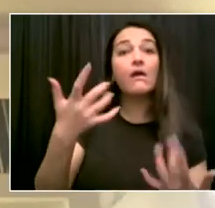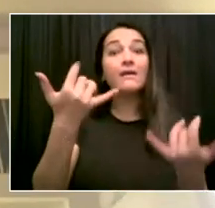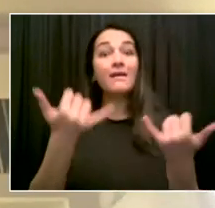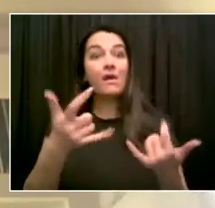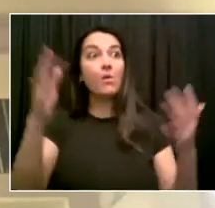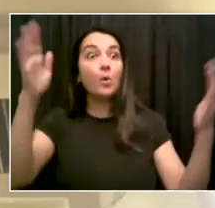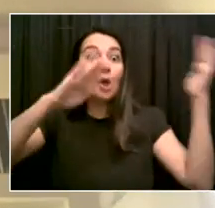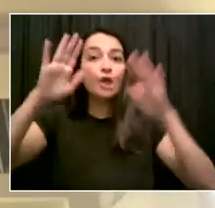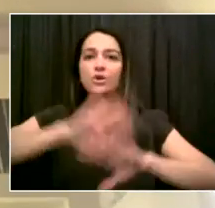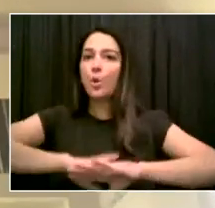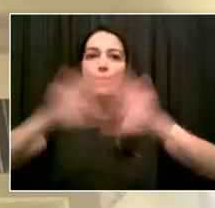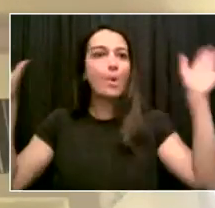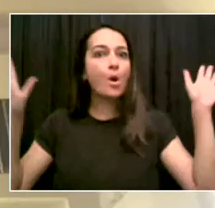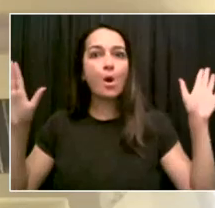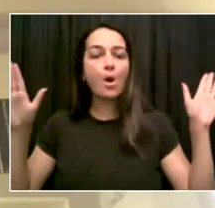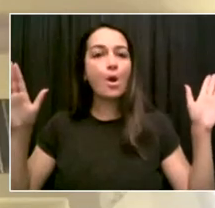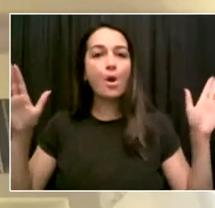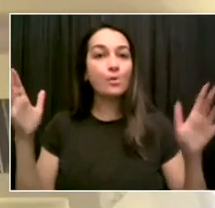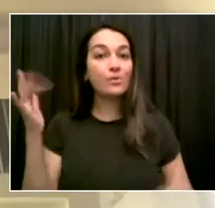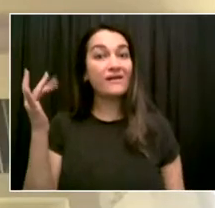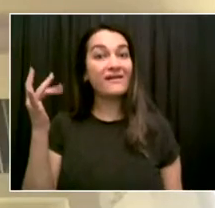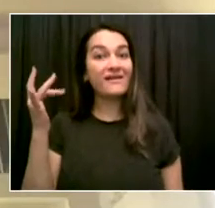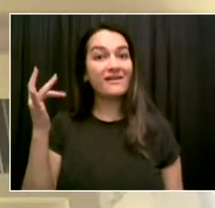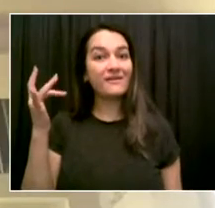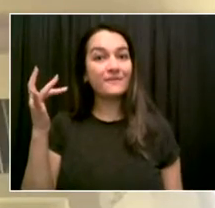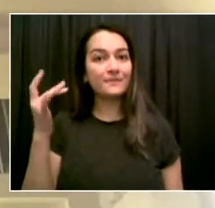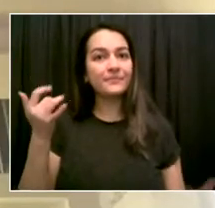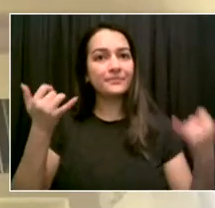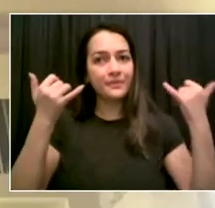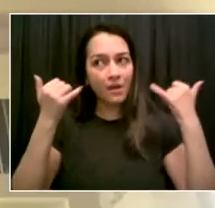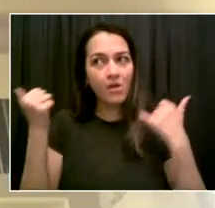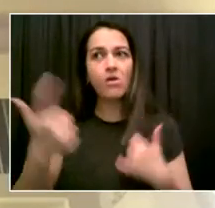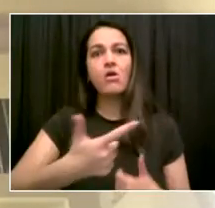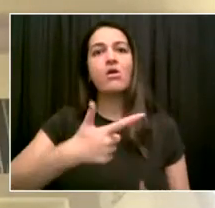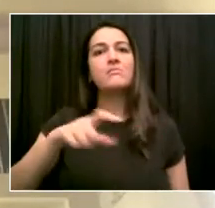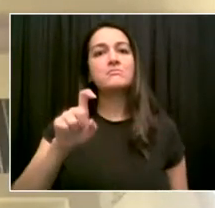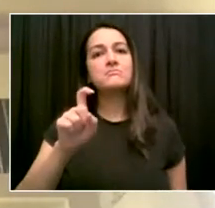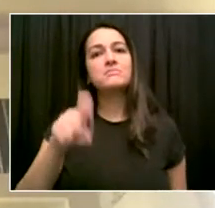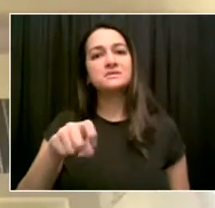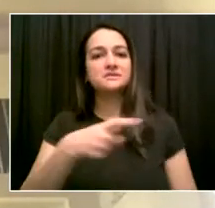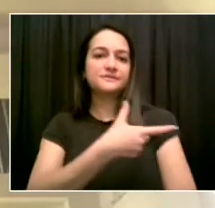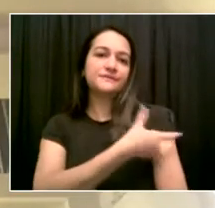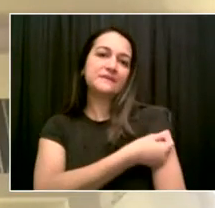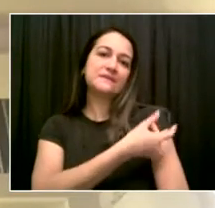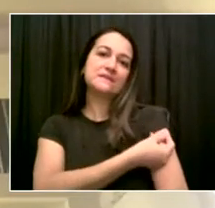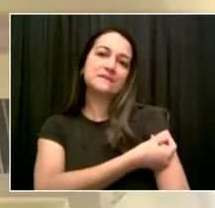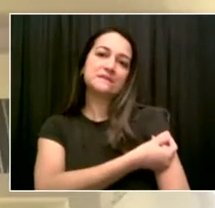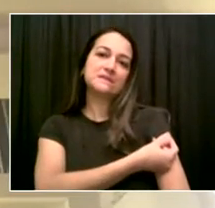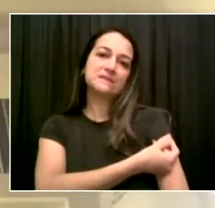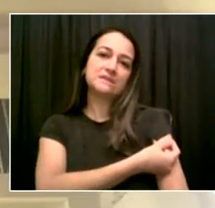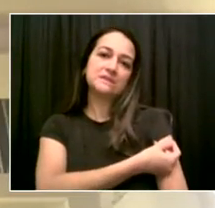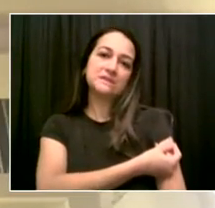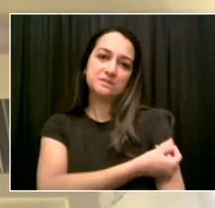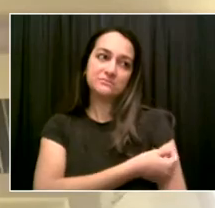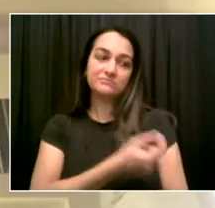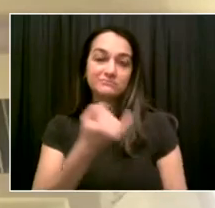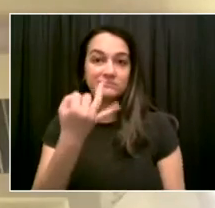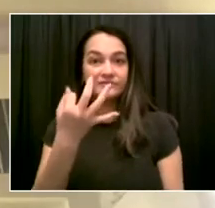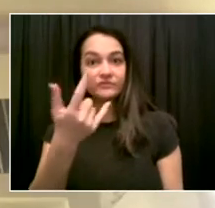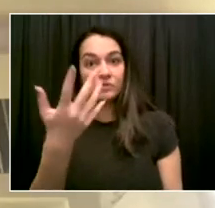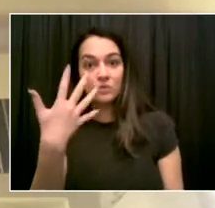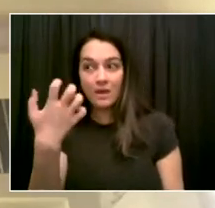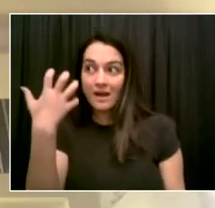should encourage people that this is not a choice pitting one against the other, but it's a choice that benefits everybody.